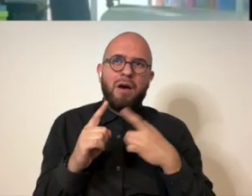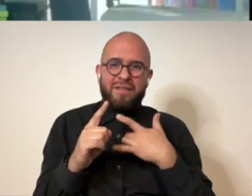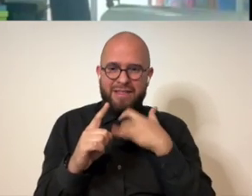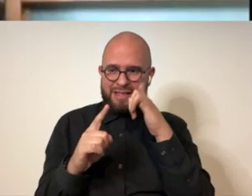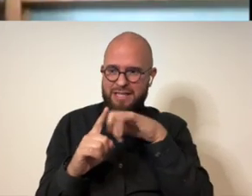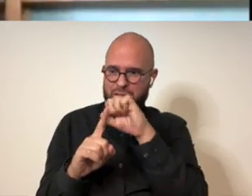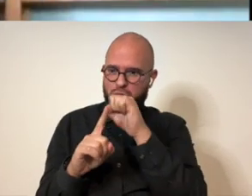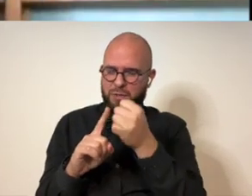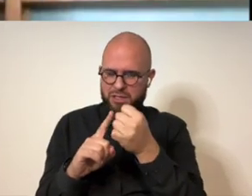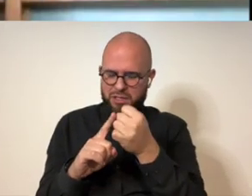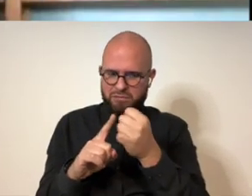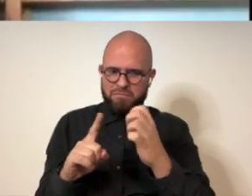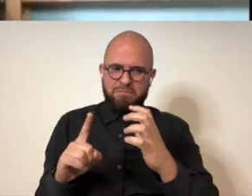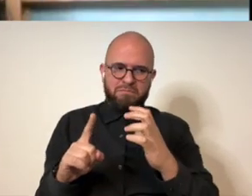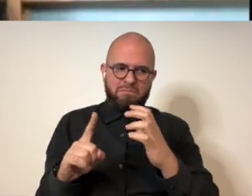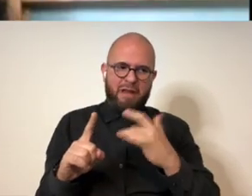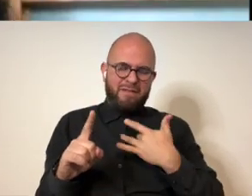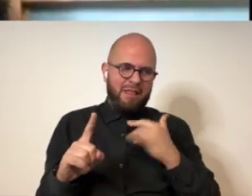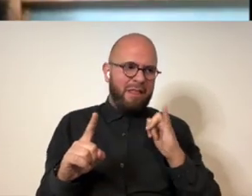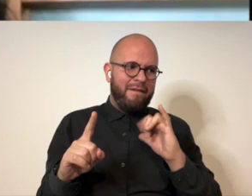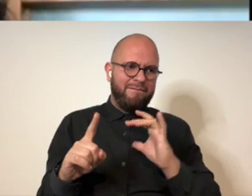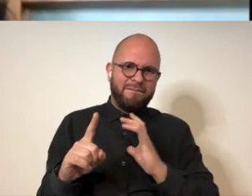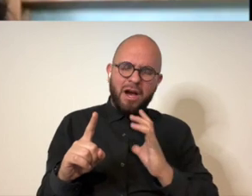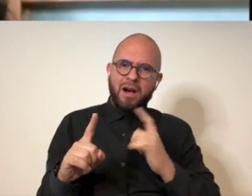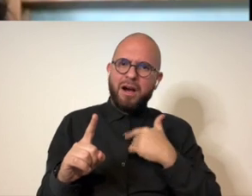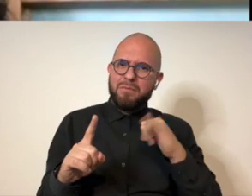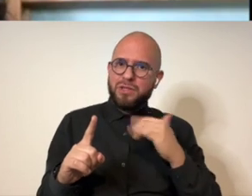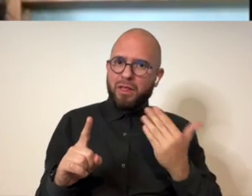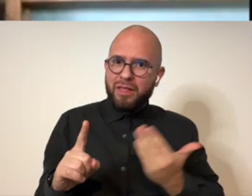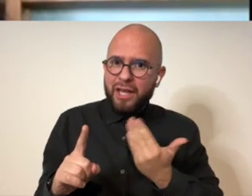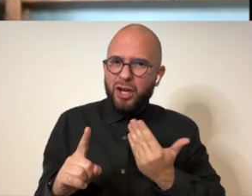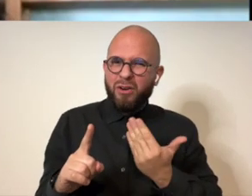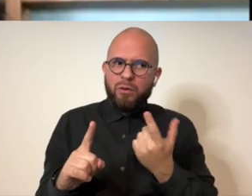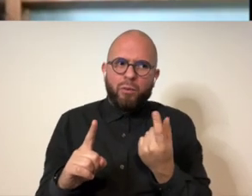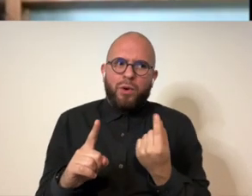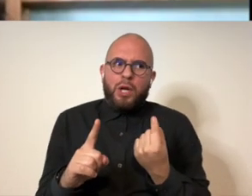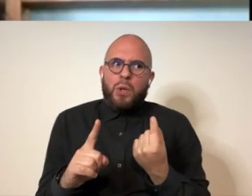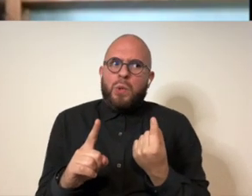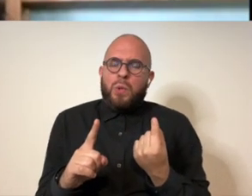yeah so like what do i do with that wow